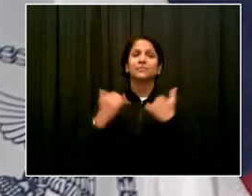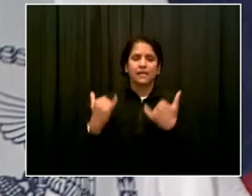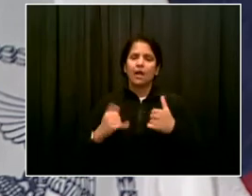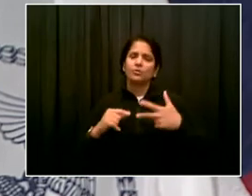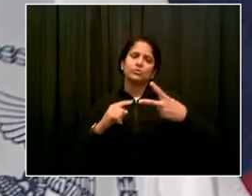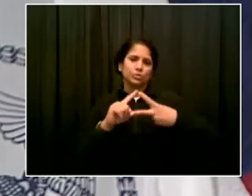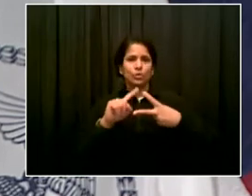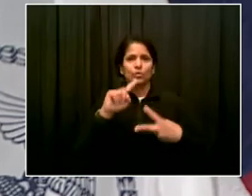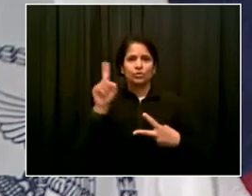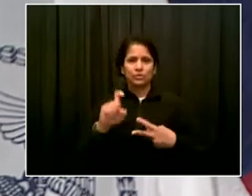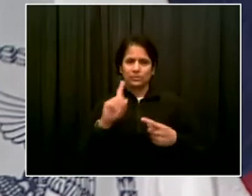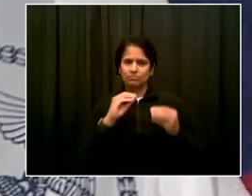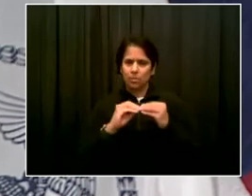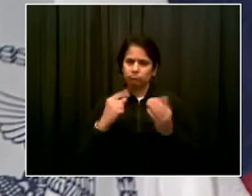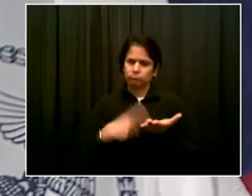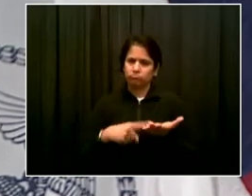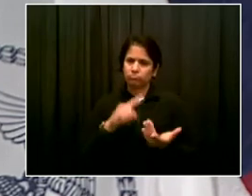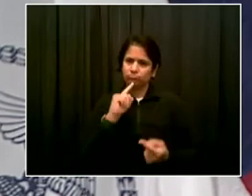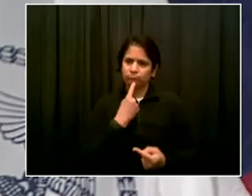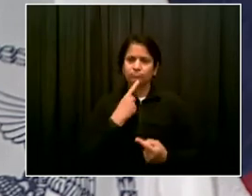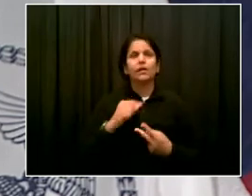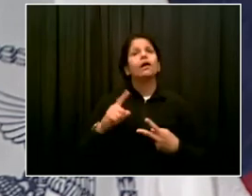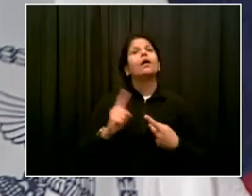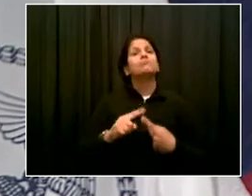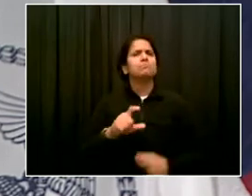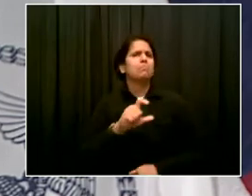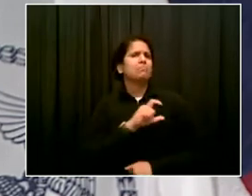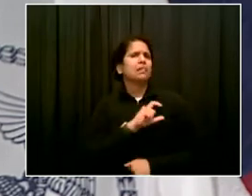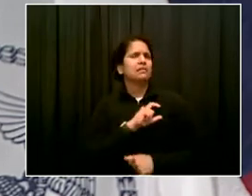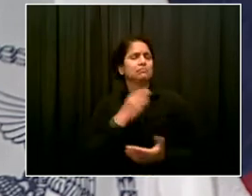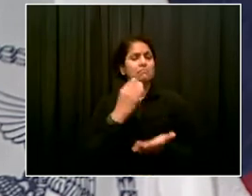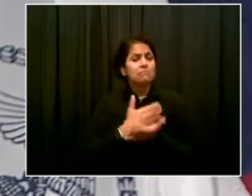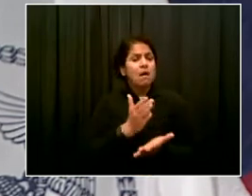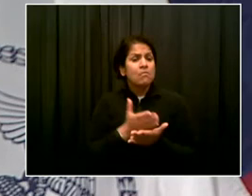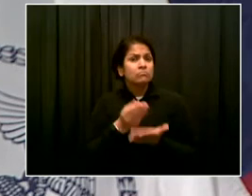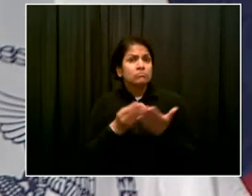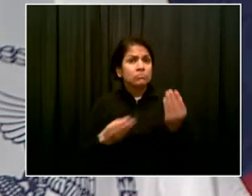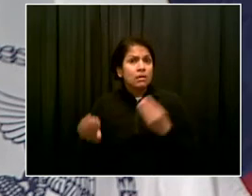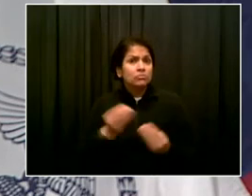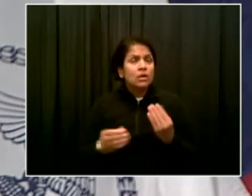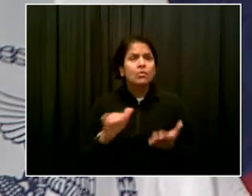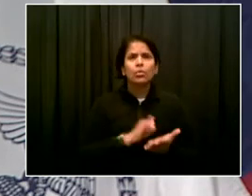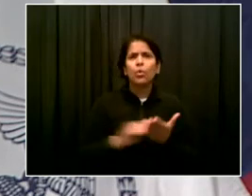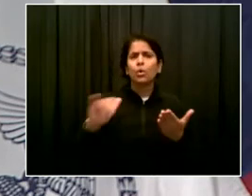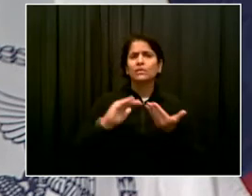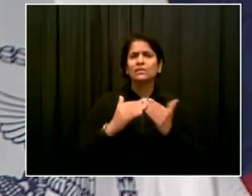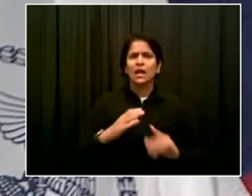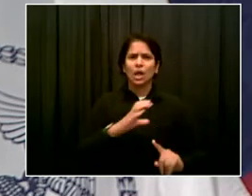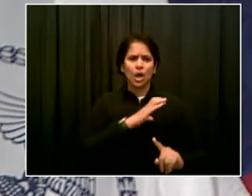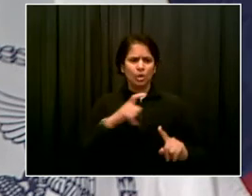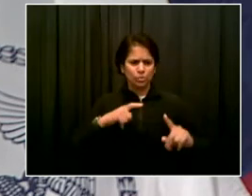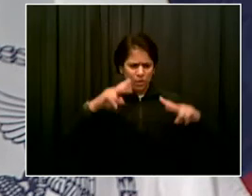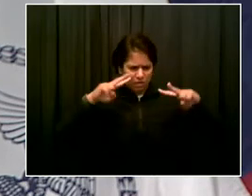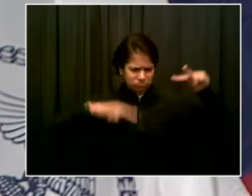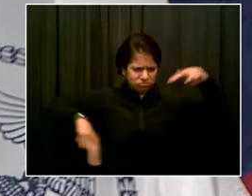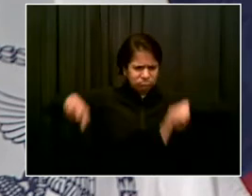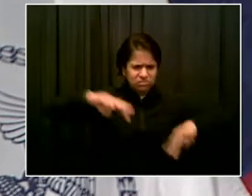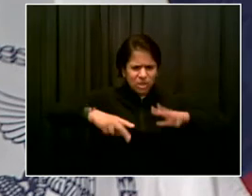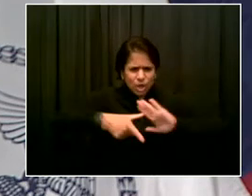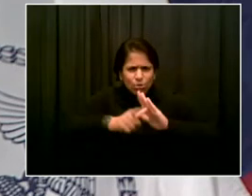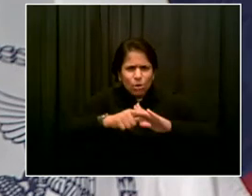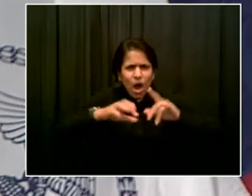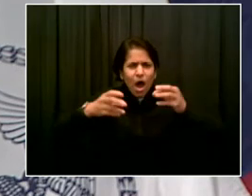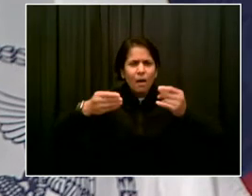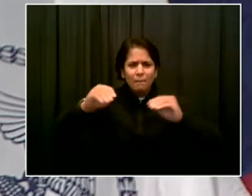right now with the council taking a look at the police budget. I know last year there was a big push to cut it significantly, but we haven't really seen those